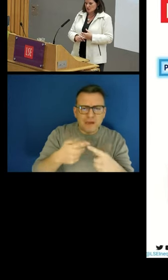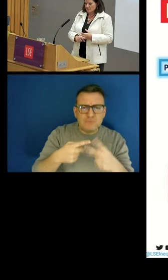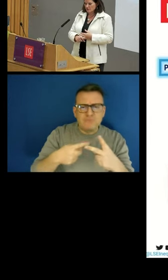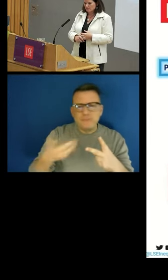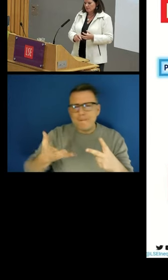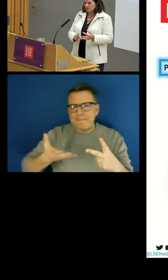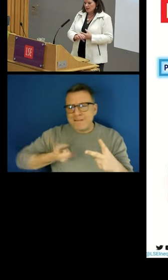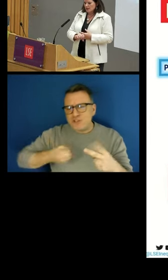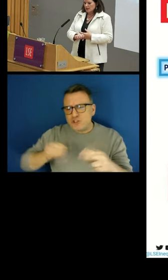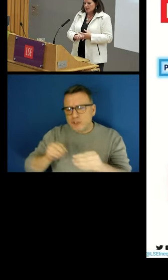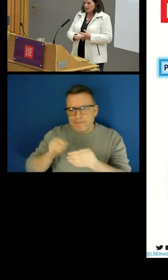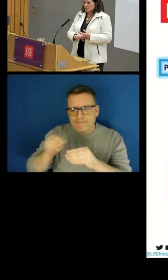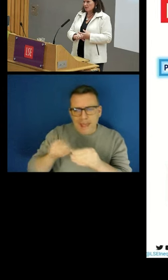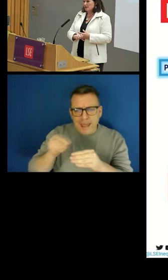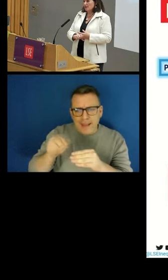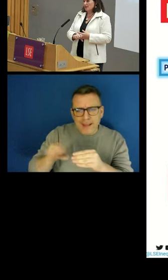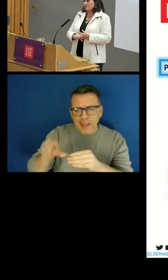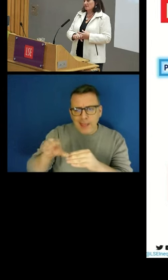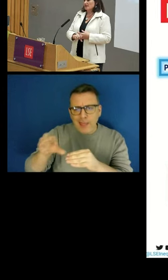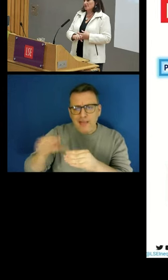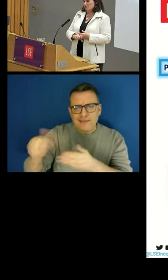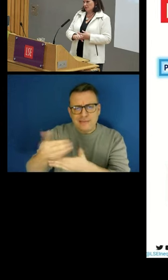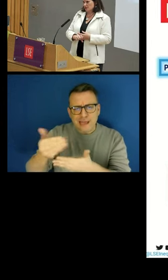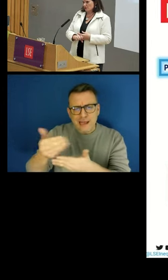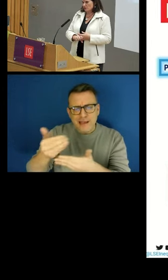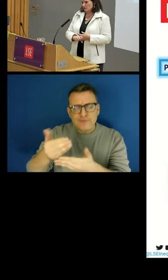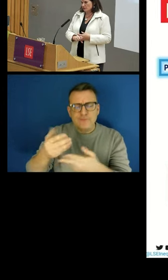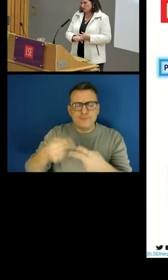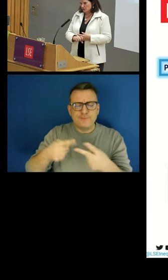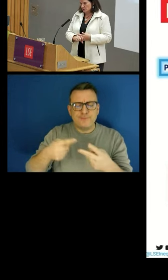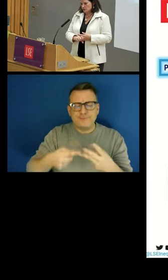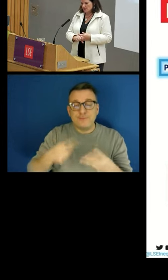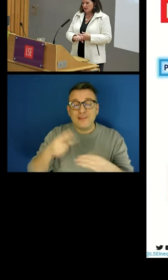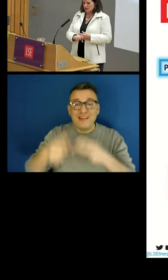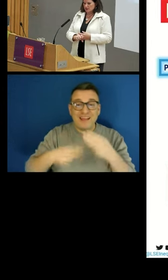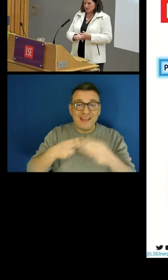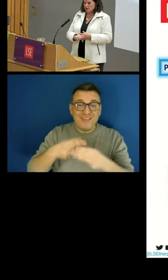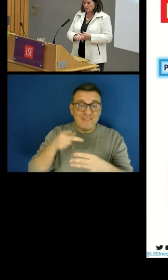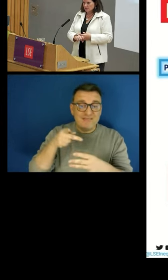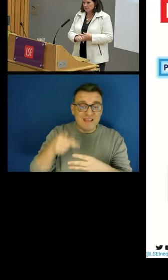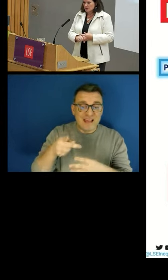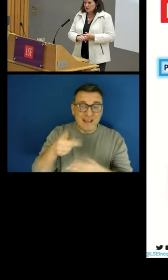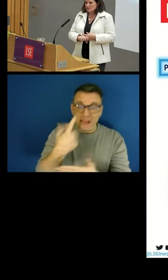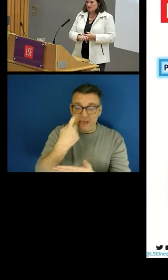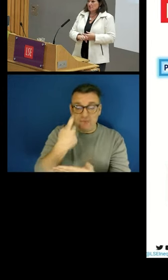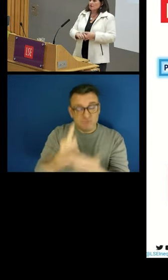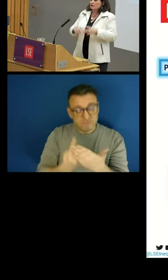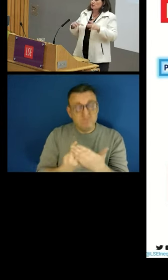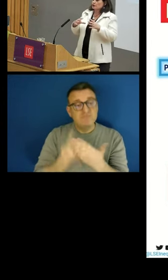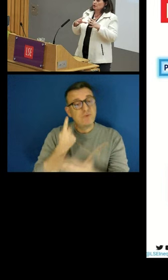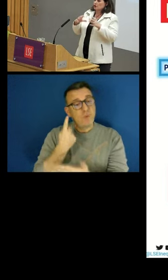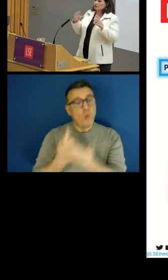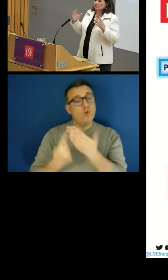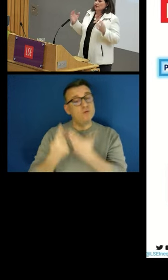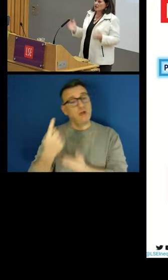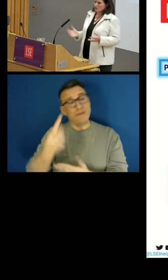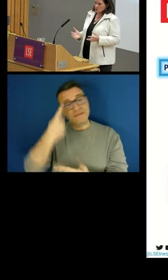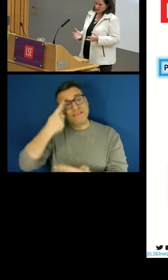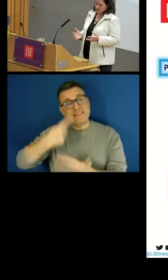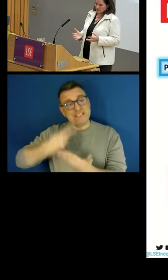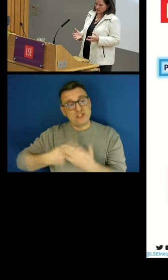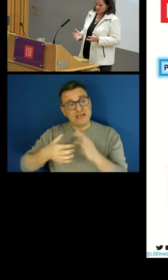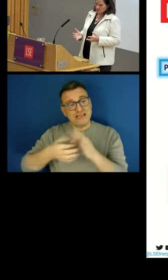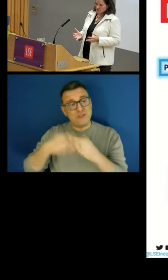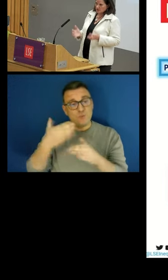system or have one, and whether they have any degree of autonomy in their job. So there are, of course, a lot of